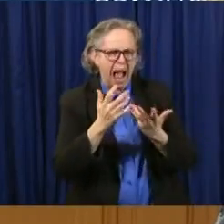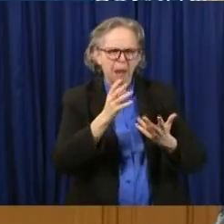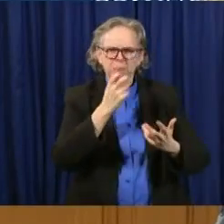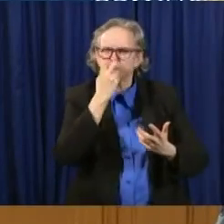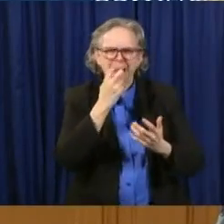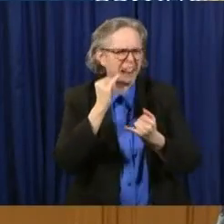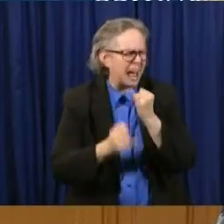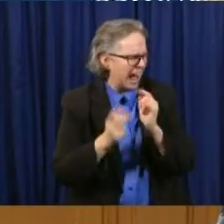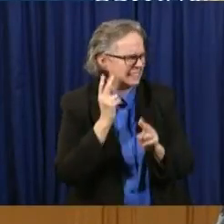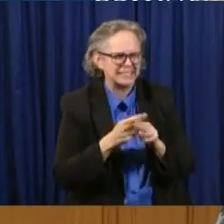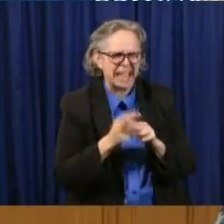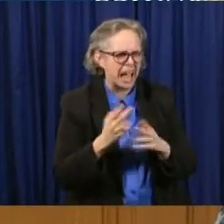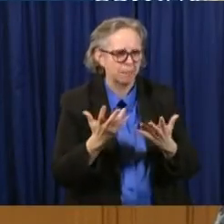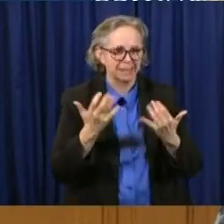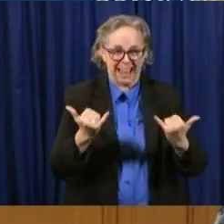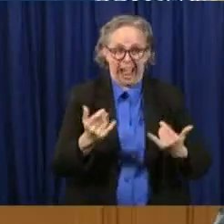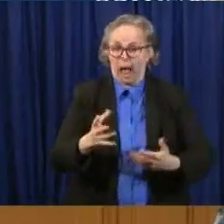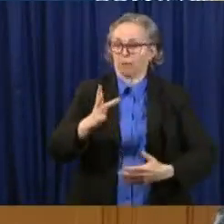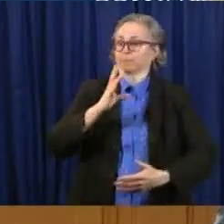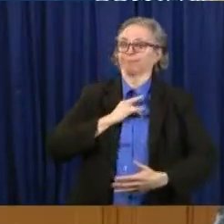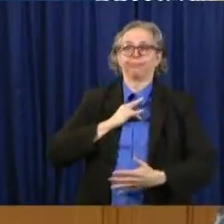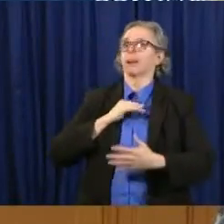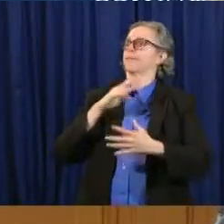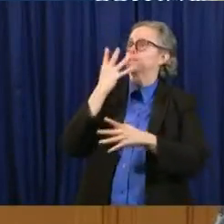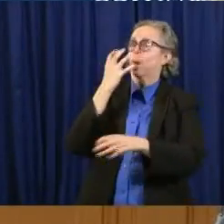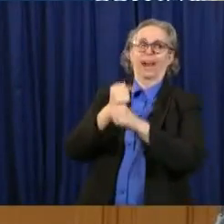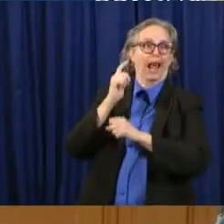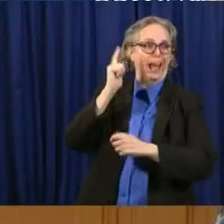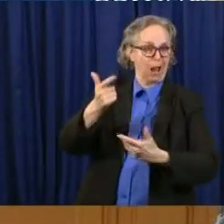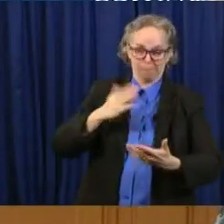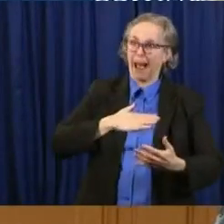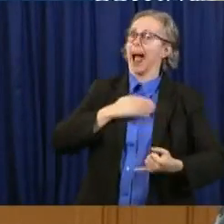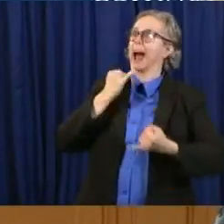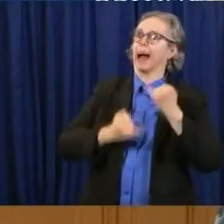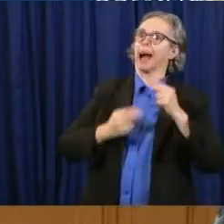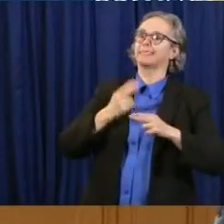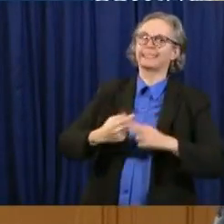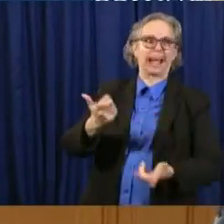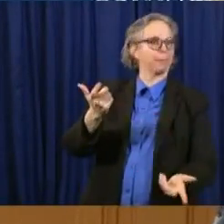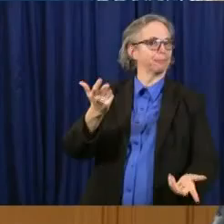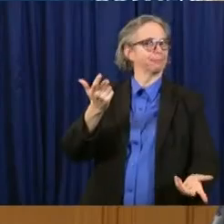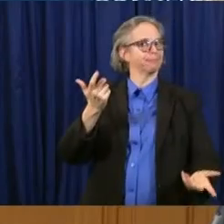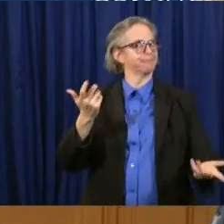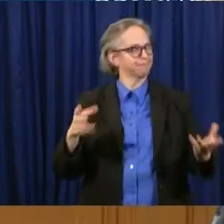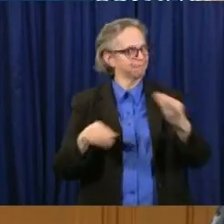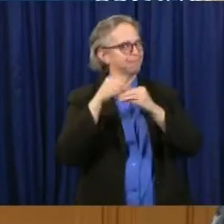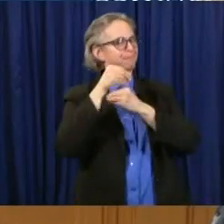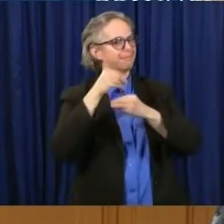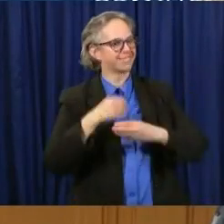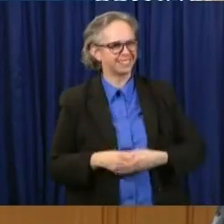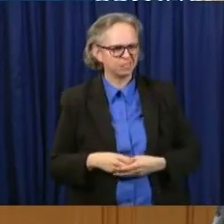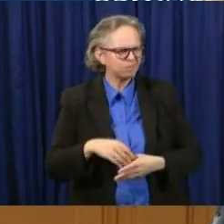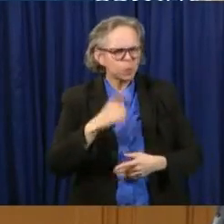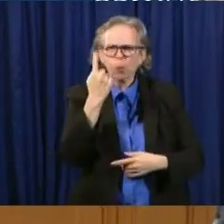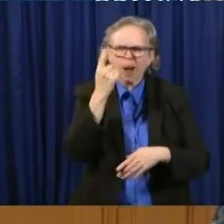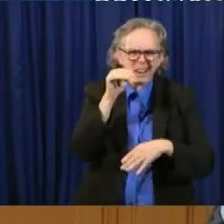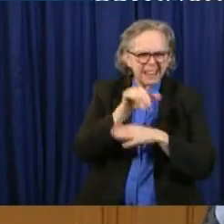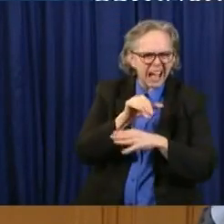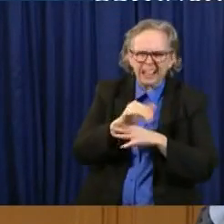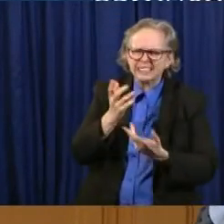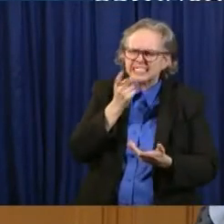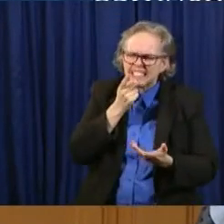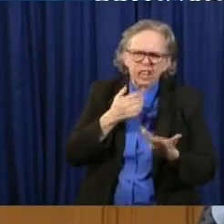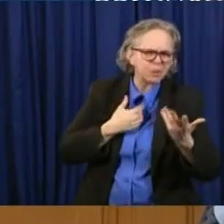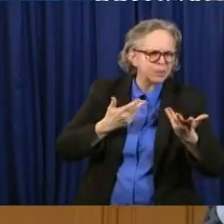four years later, it became my last name. It was through an after-dinner conversation where I was sharing with Kevin some of the things that I was